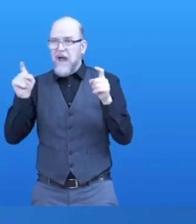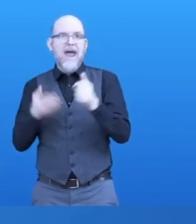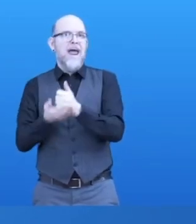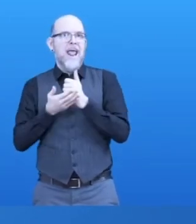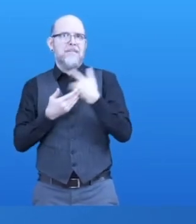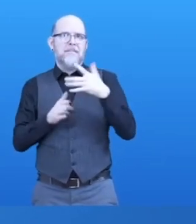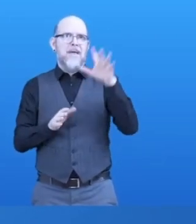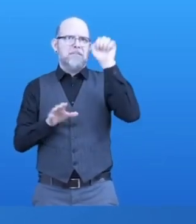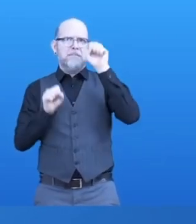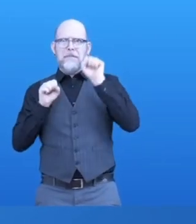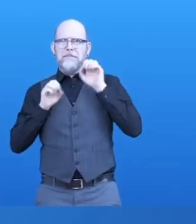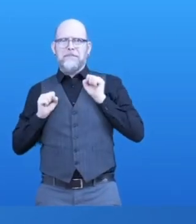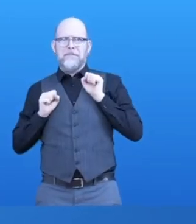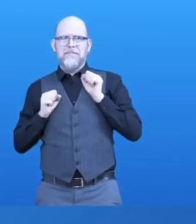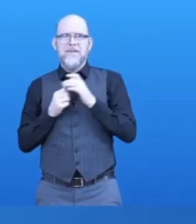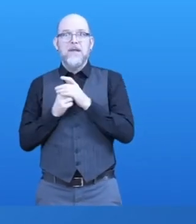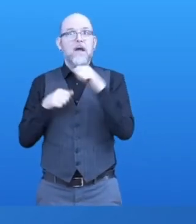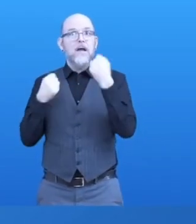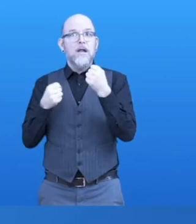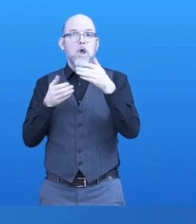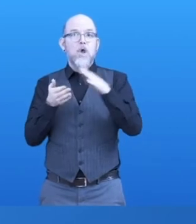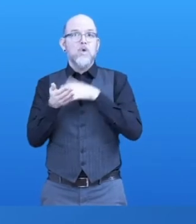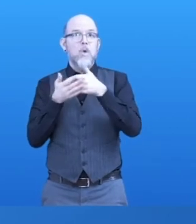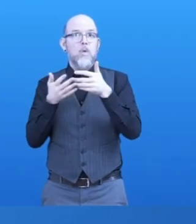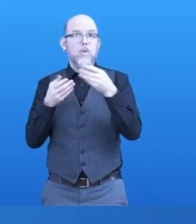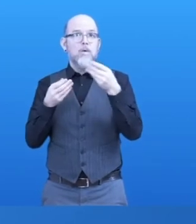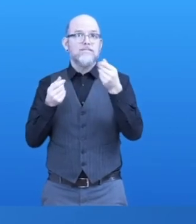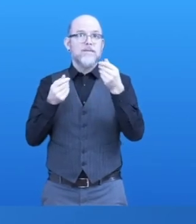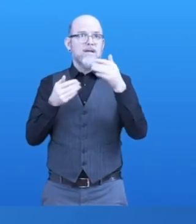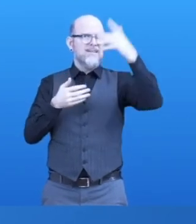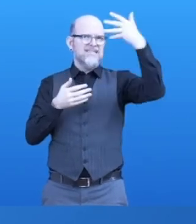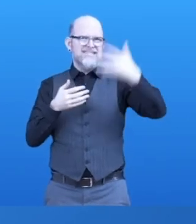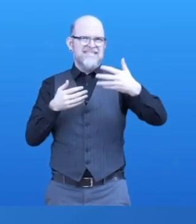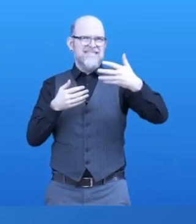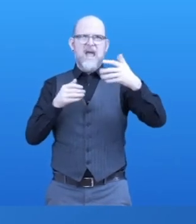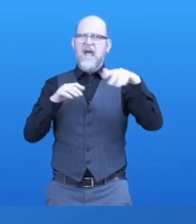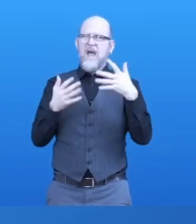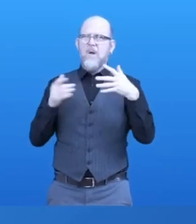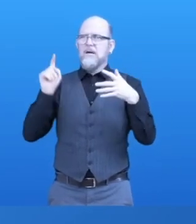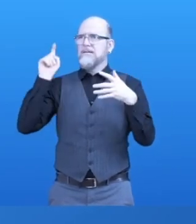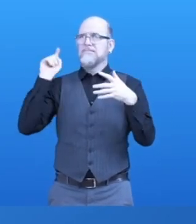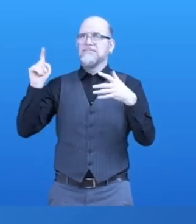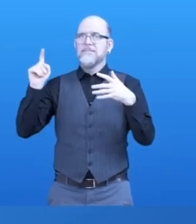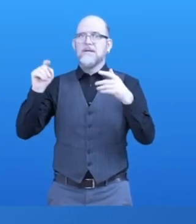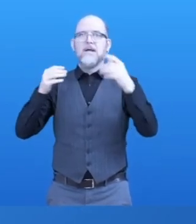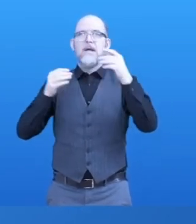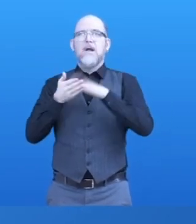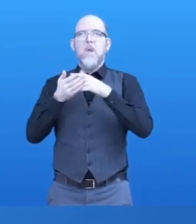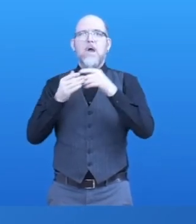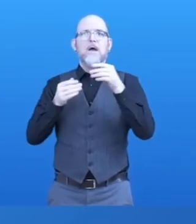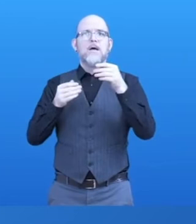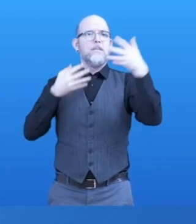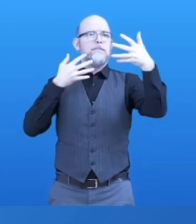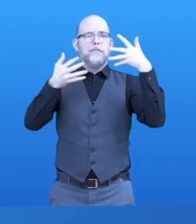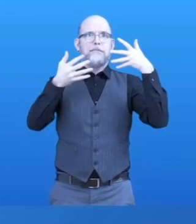system is the Colorize function. This function allows users to set font color and background color to a user